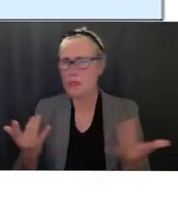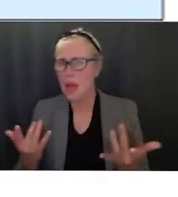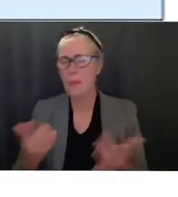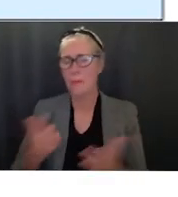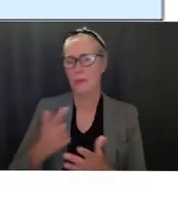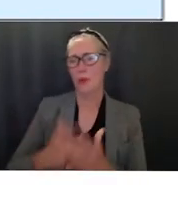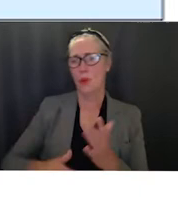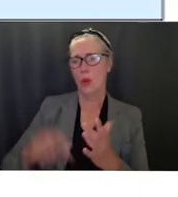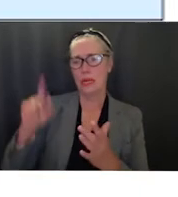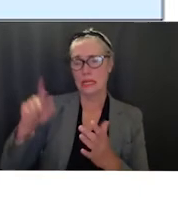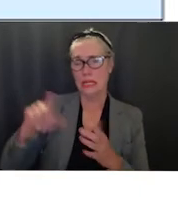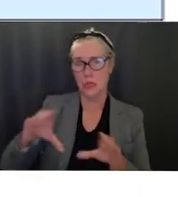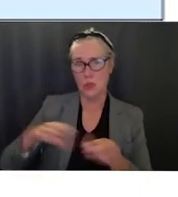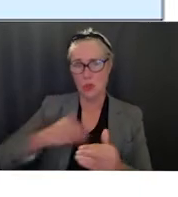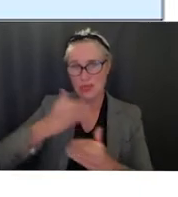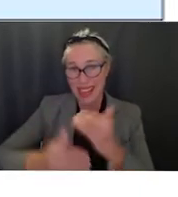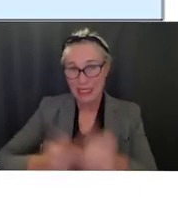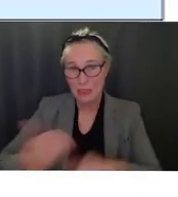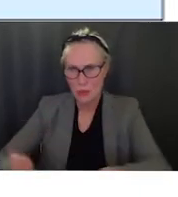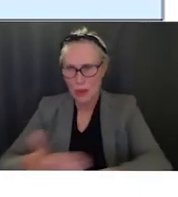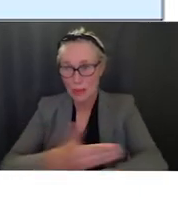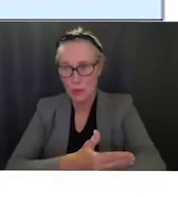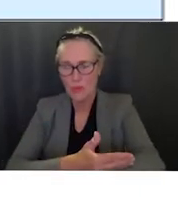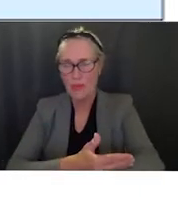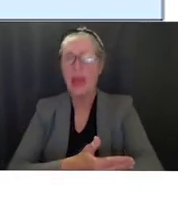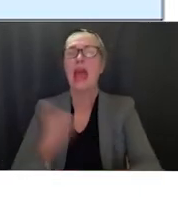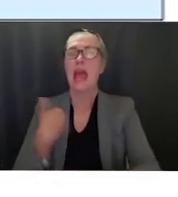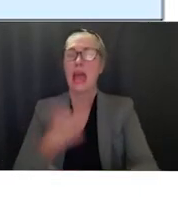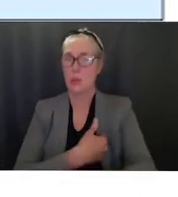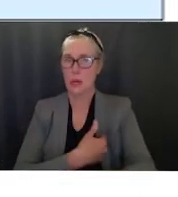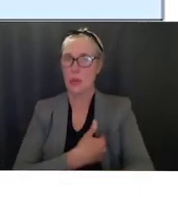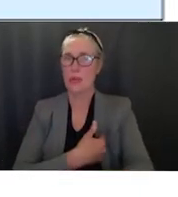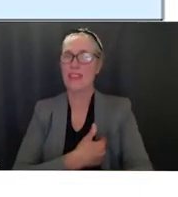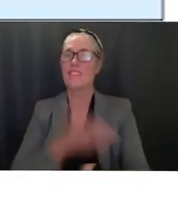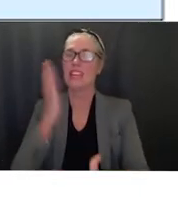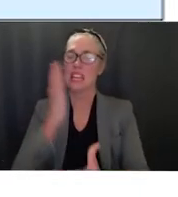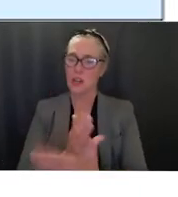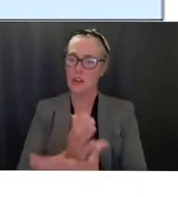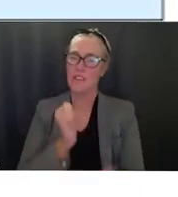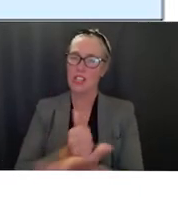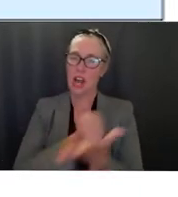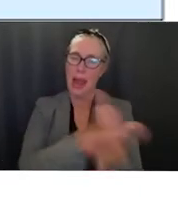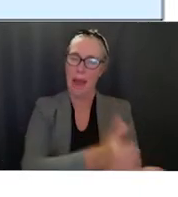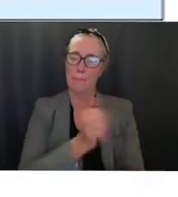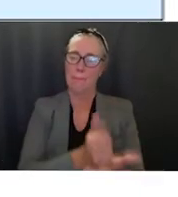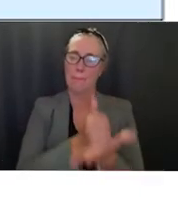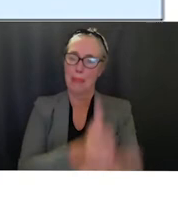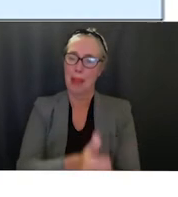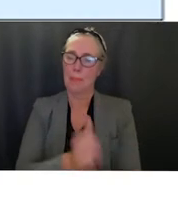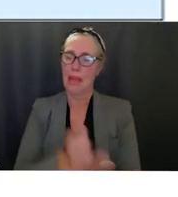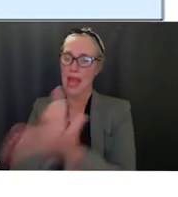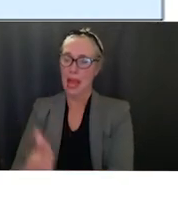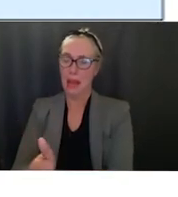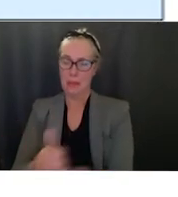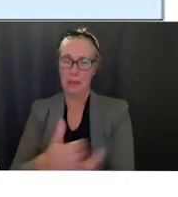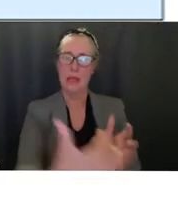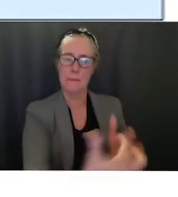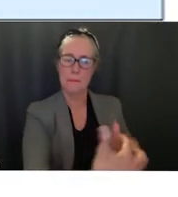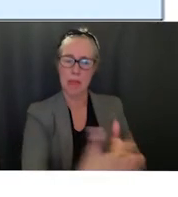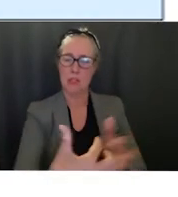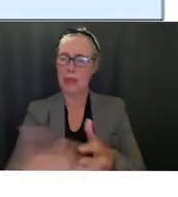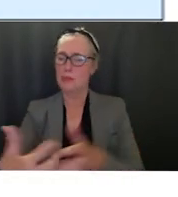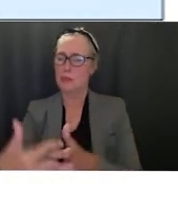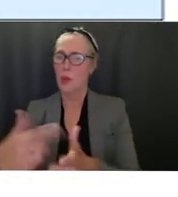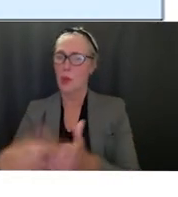next and provide then the kinds of interventions that need to take place as an example a